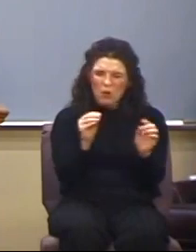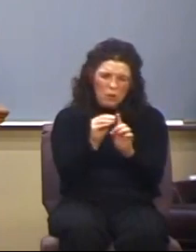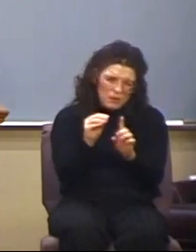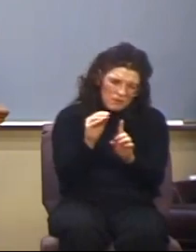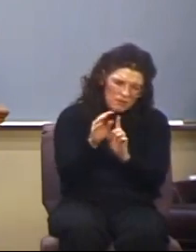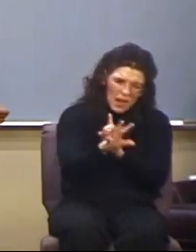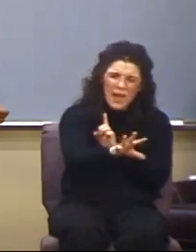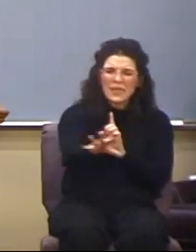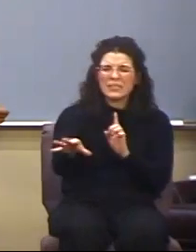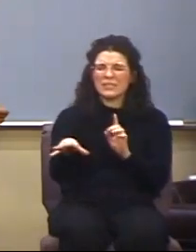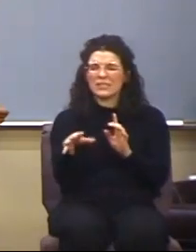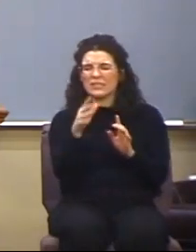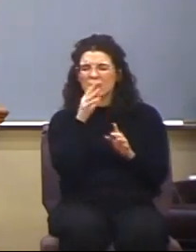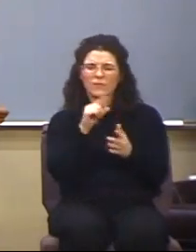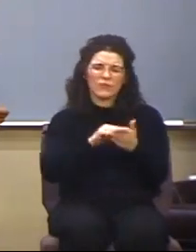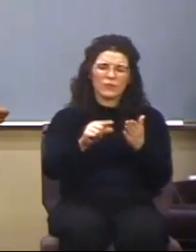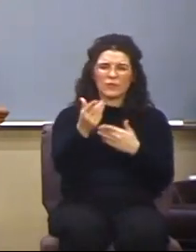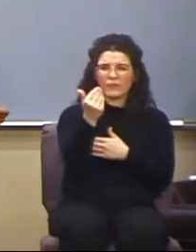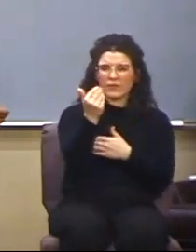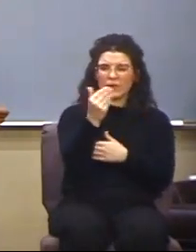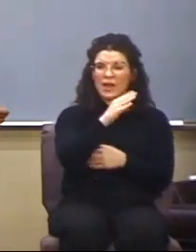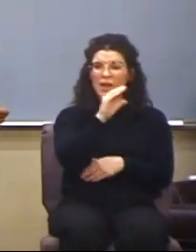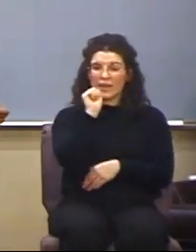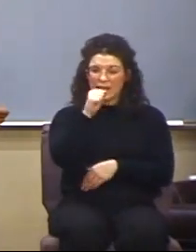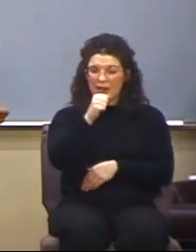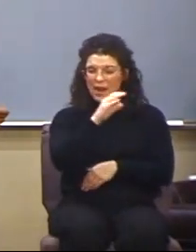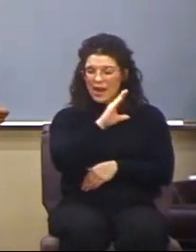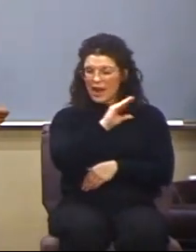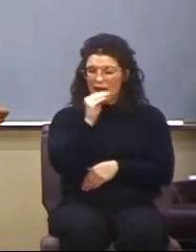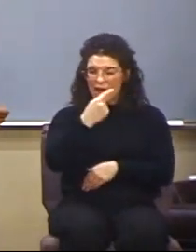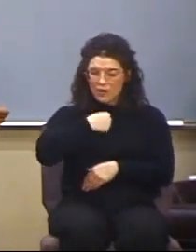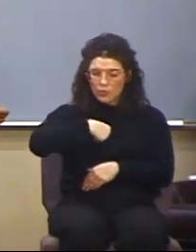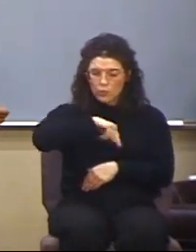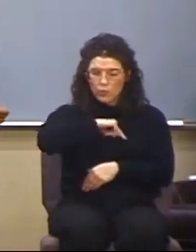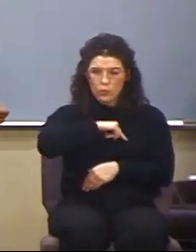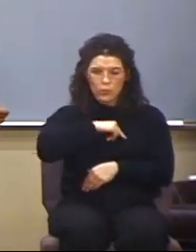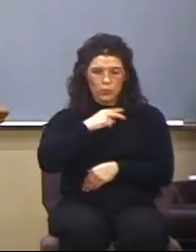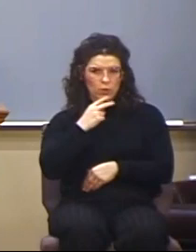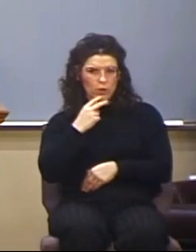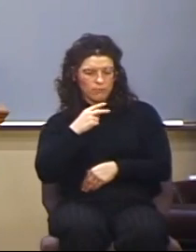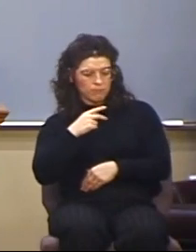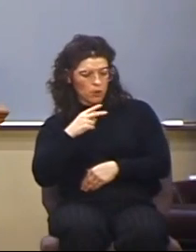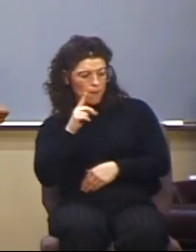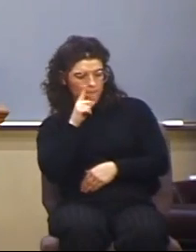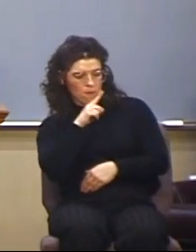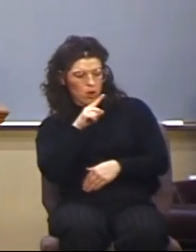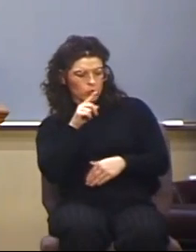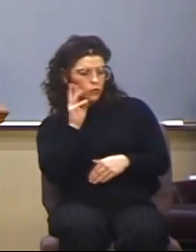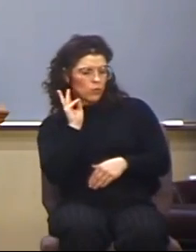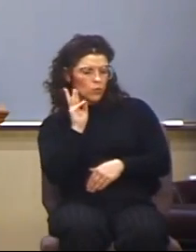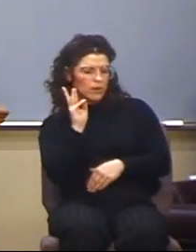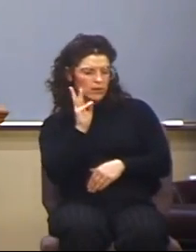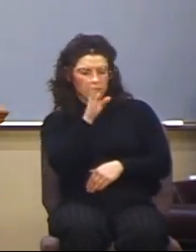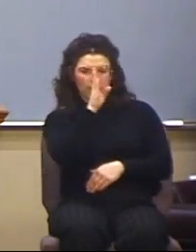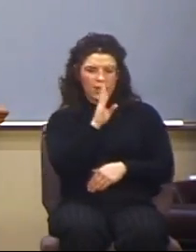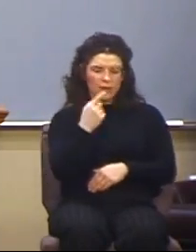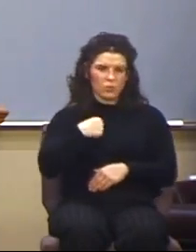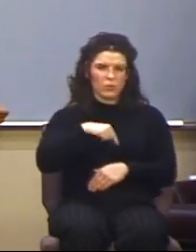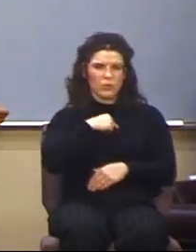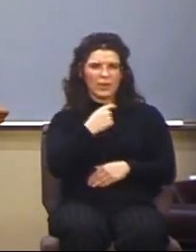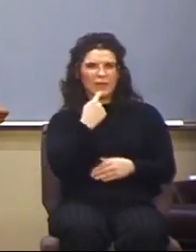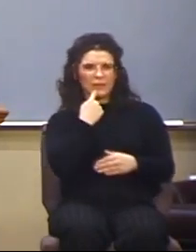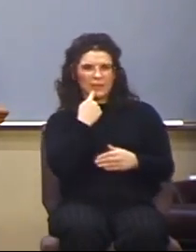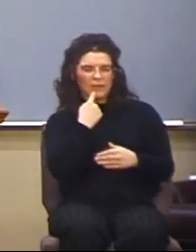Verse 15, Yea, and we are found false witnesses of God because we have testified of God